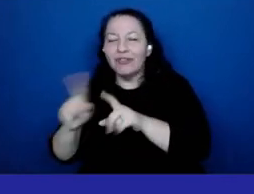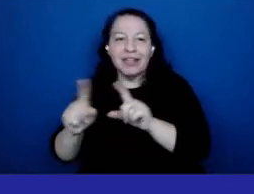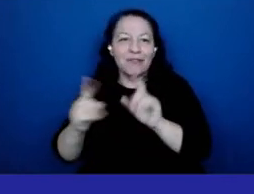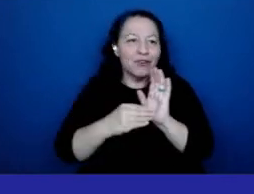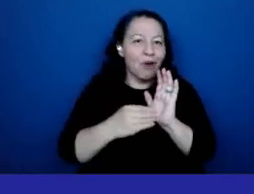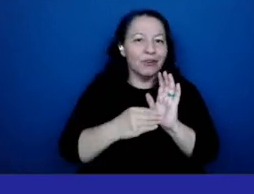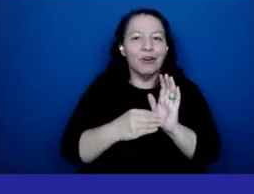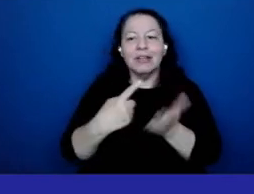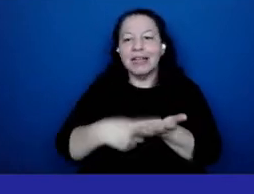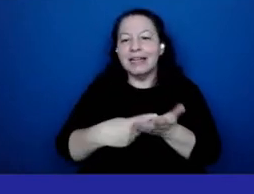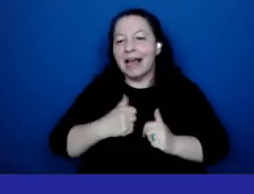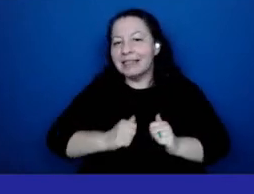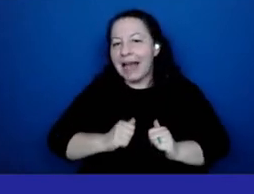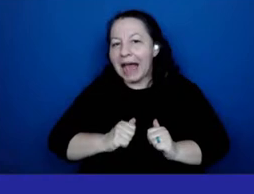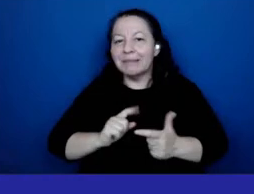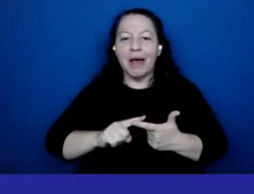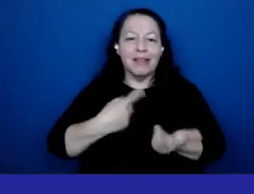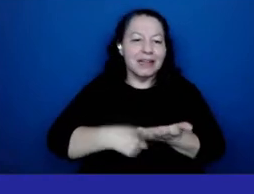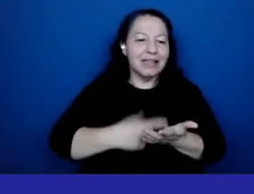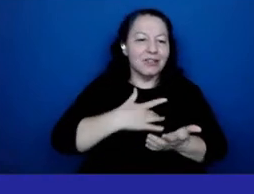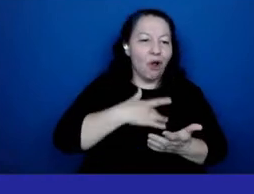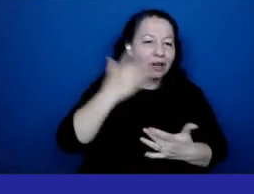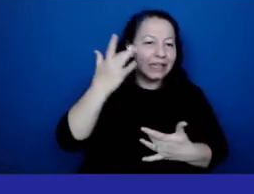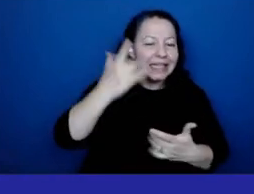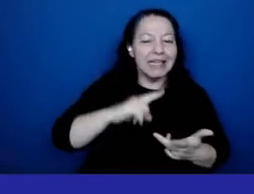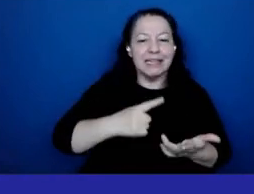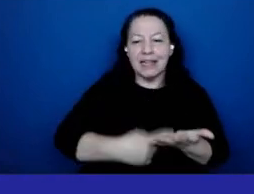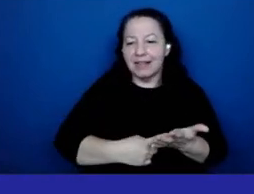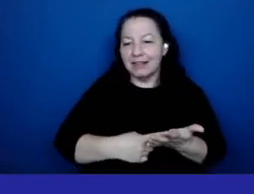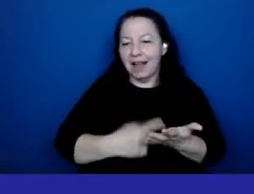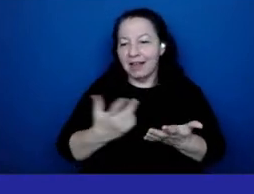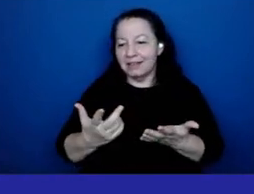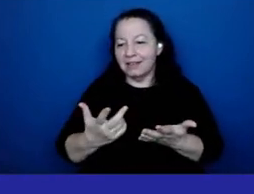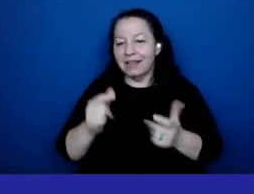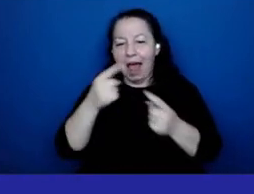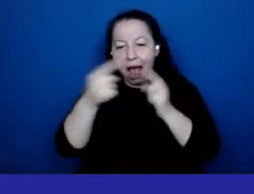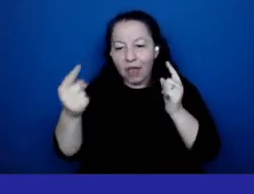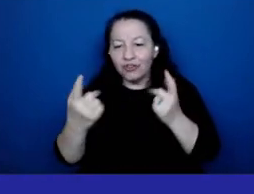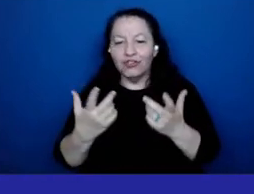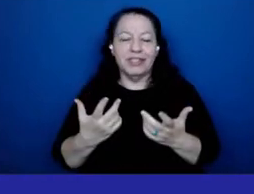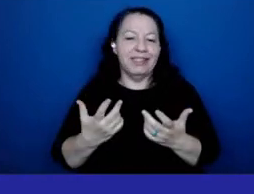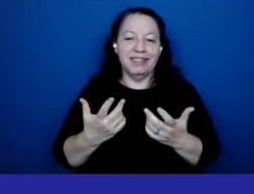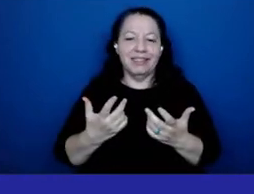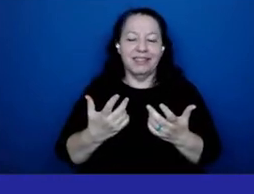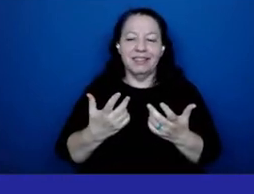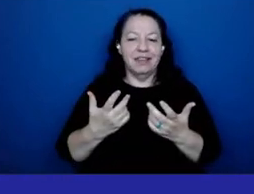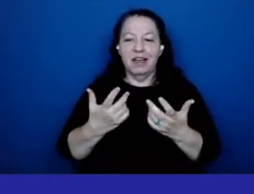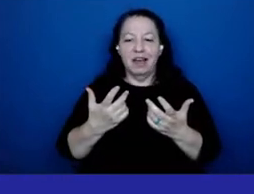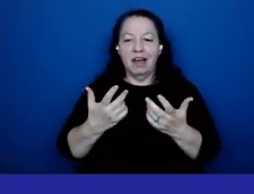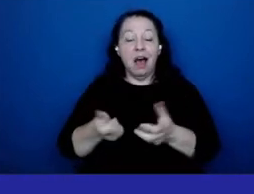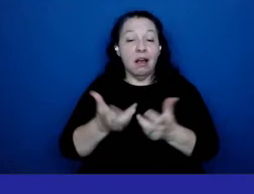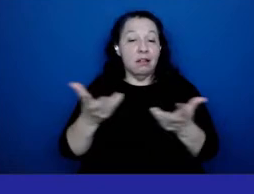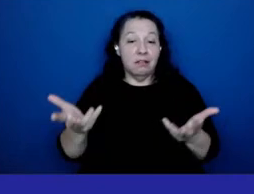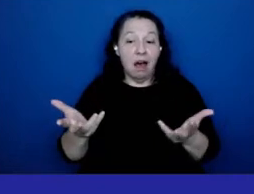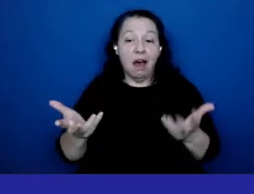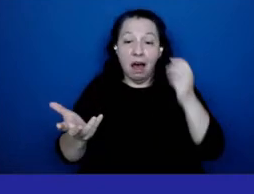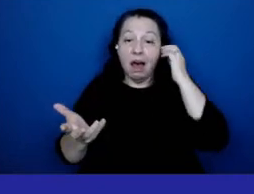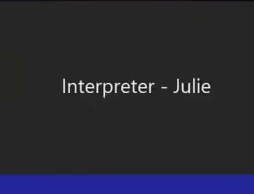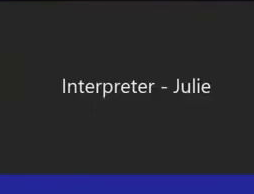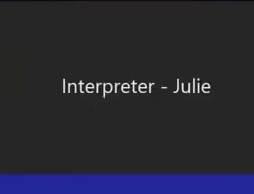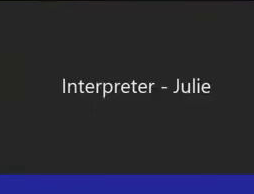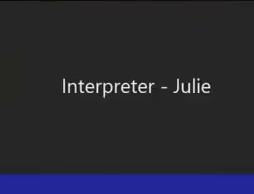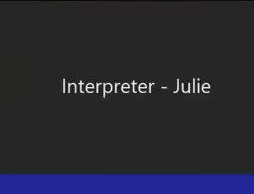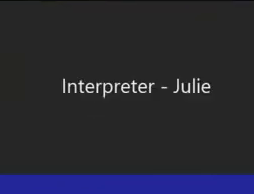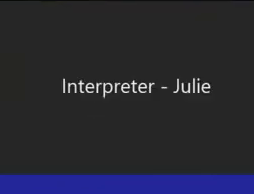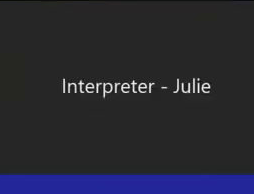about asthma. They talked about heart disease. They talked about allergies. And a lot of our neighbors said it was